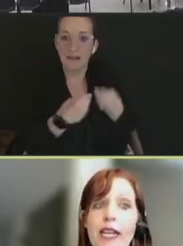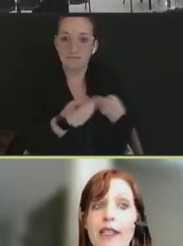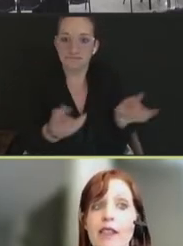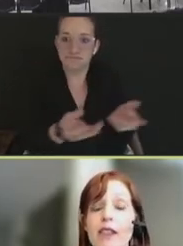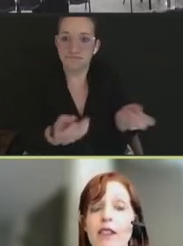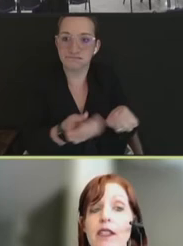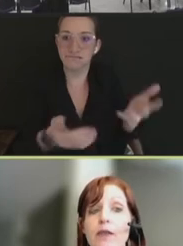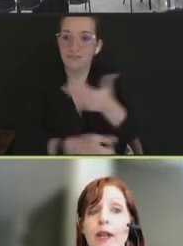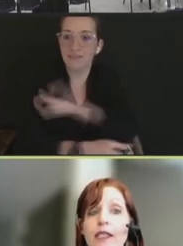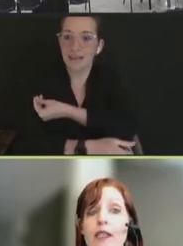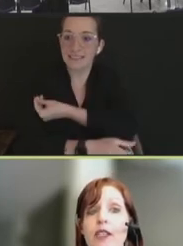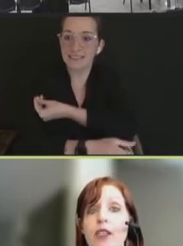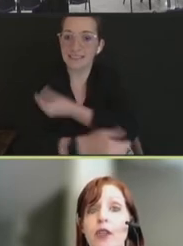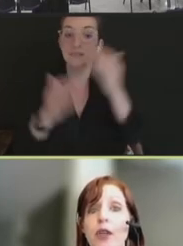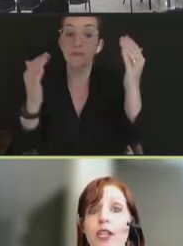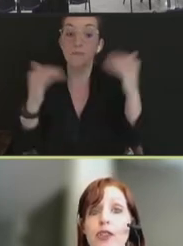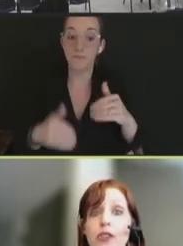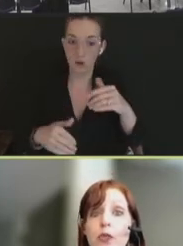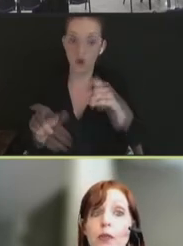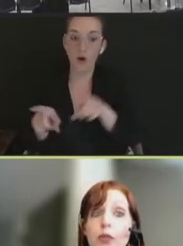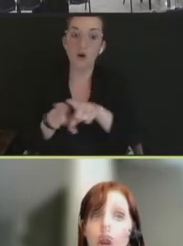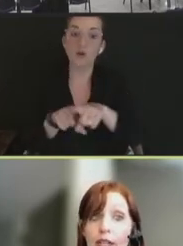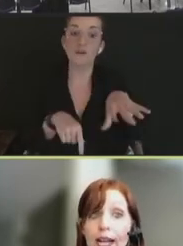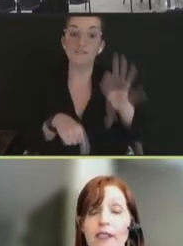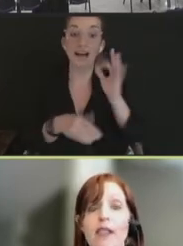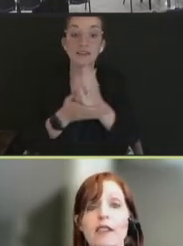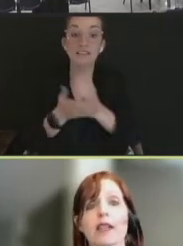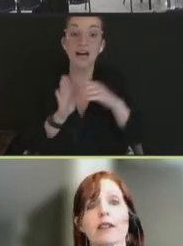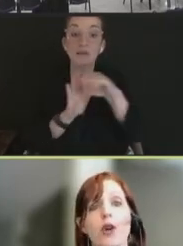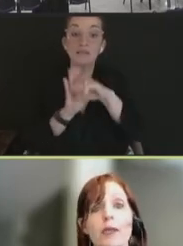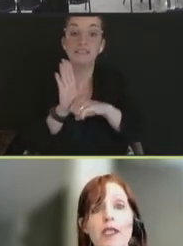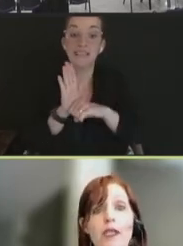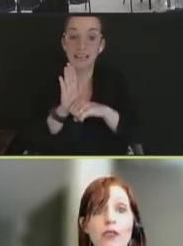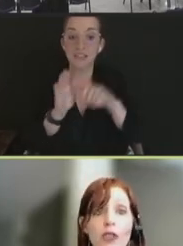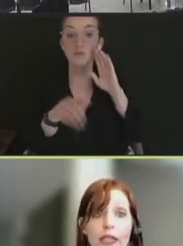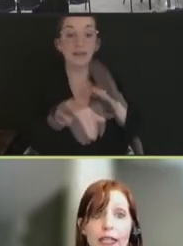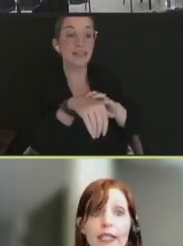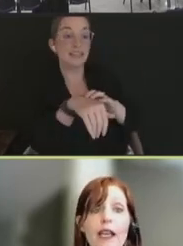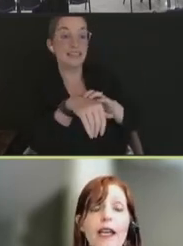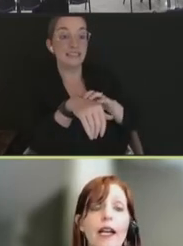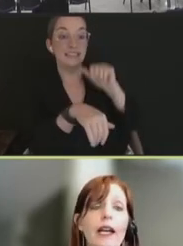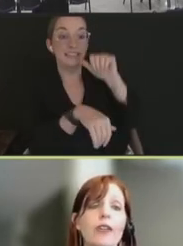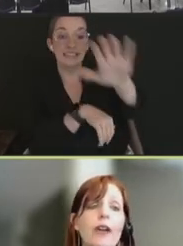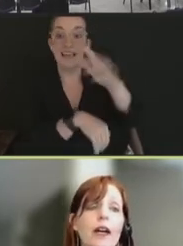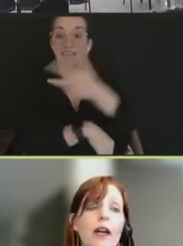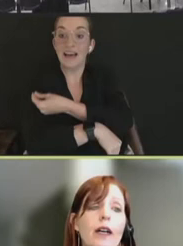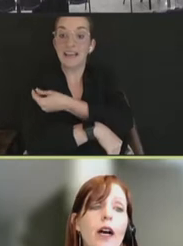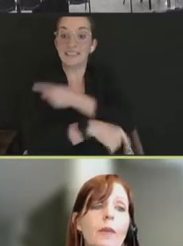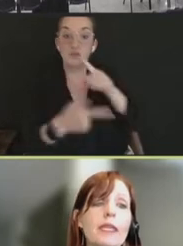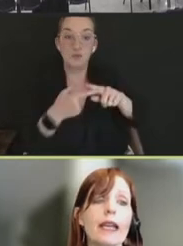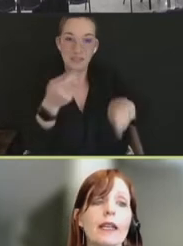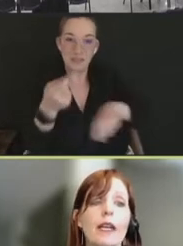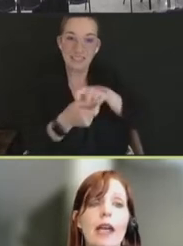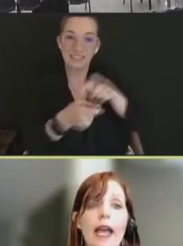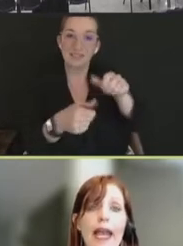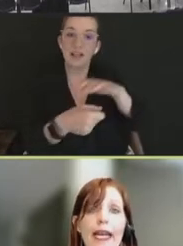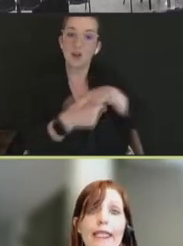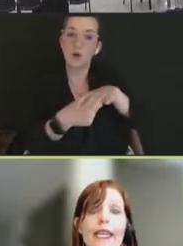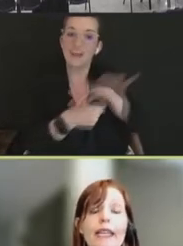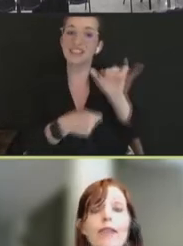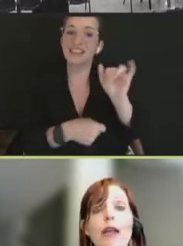that states that sent vaccine to locations with broad access, like pharmacies or clinics, had higher uptake.